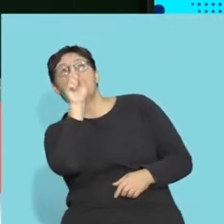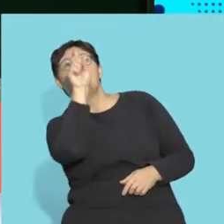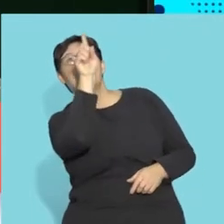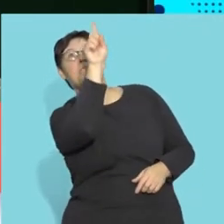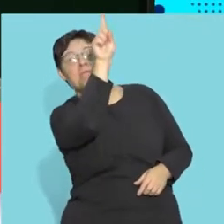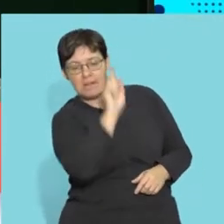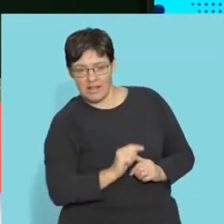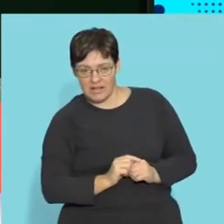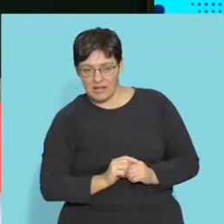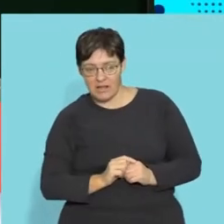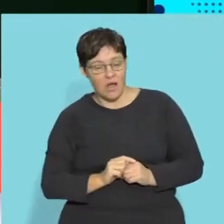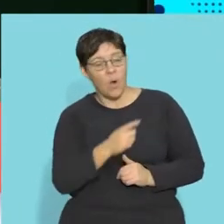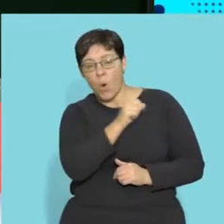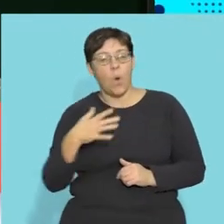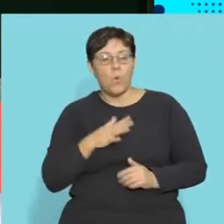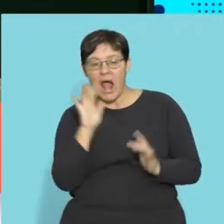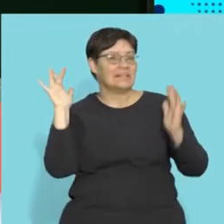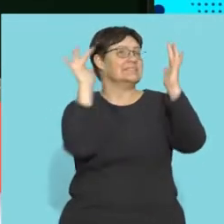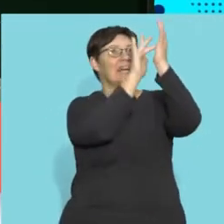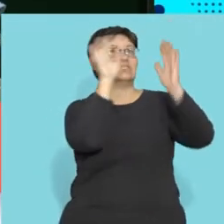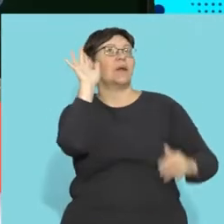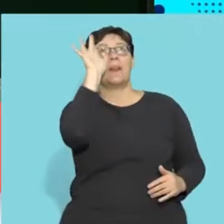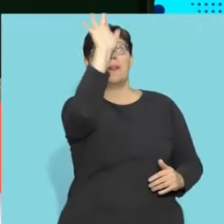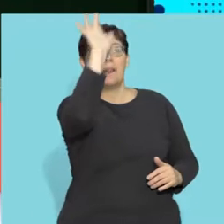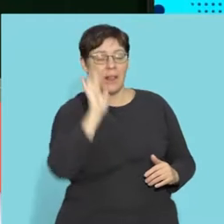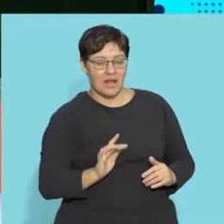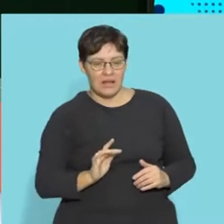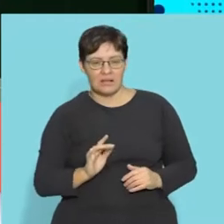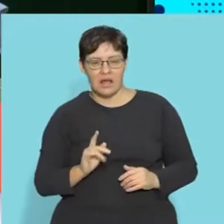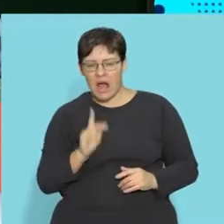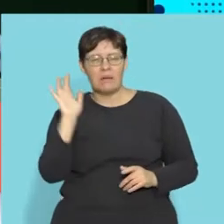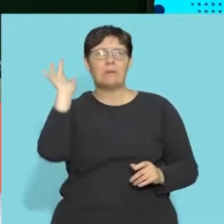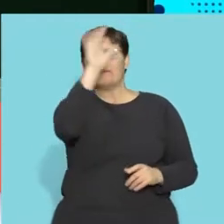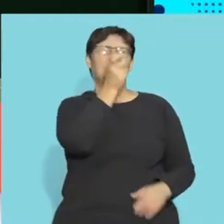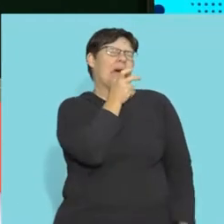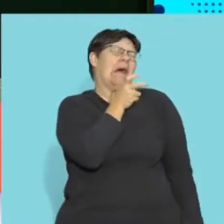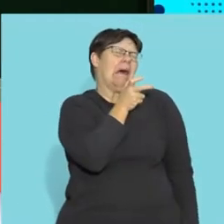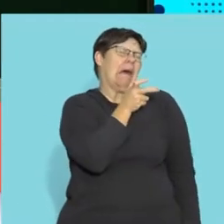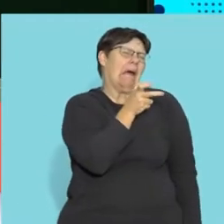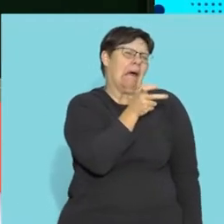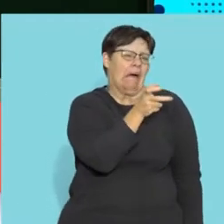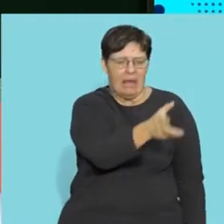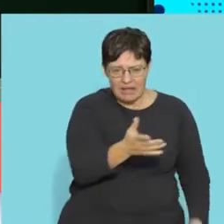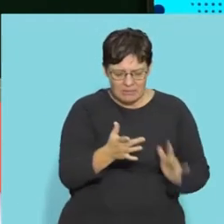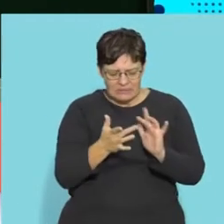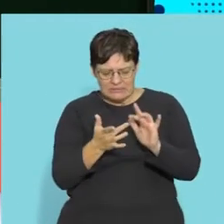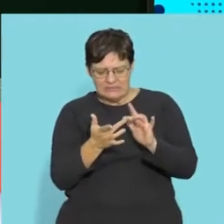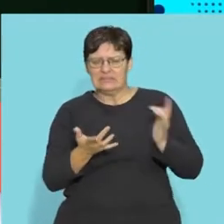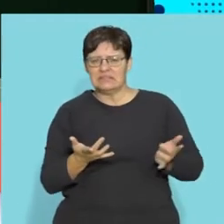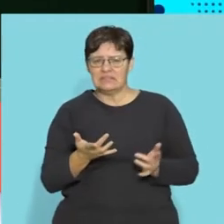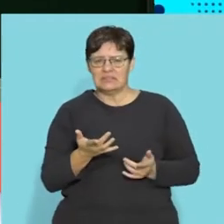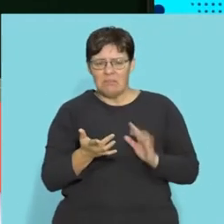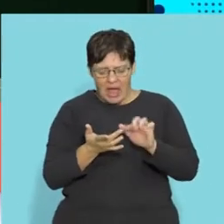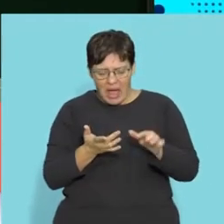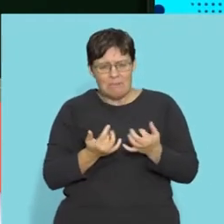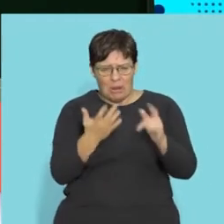attractive. It was like a magnet. We all just wanted to touch it, right? So there was a lot of houses with little children's skin